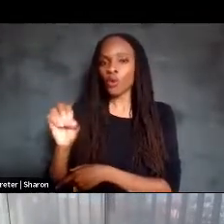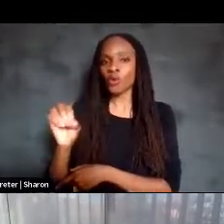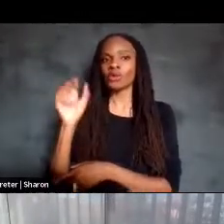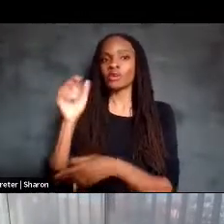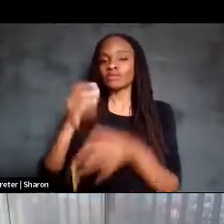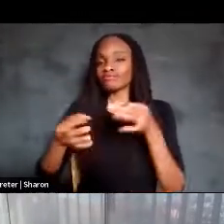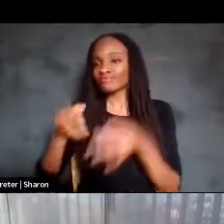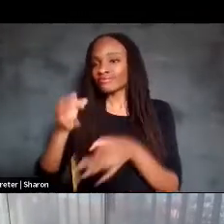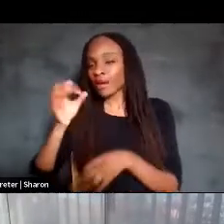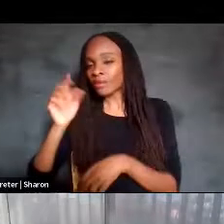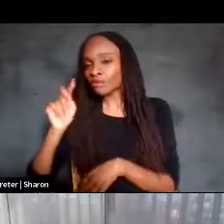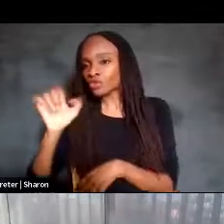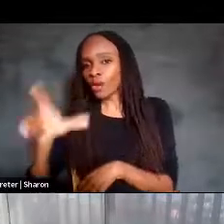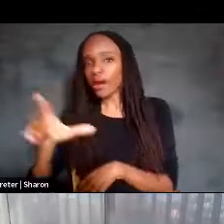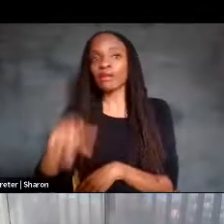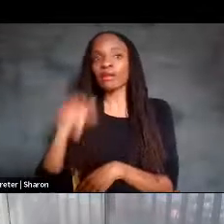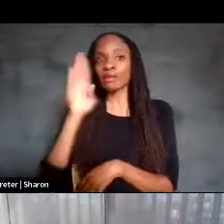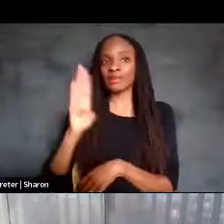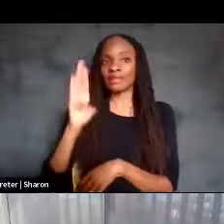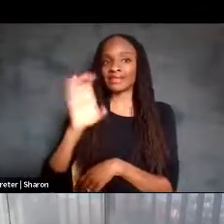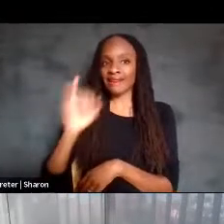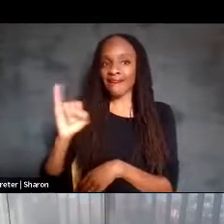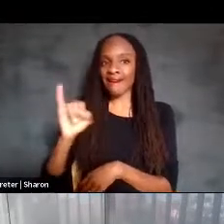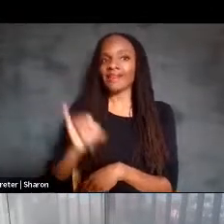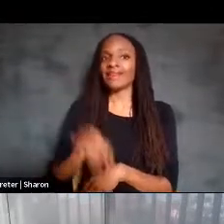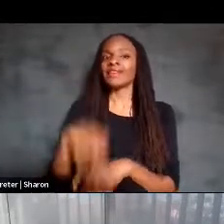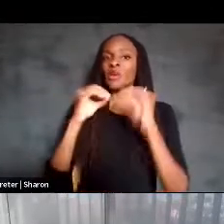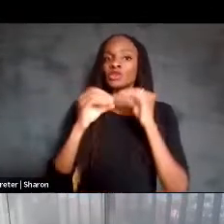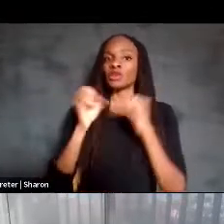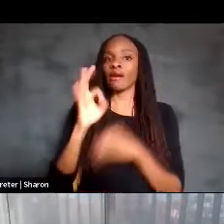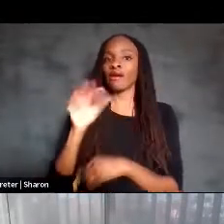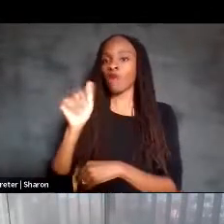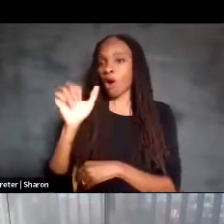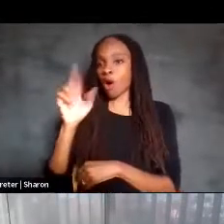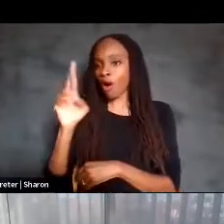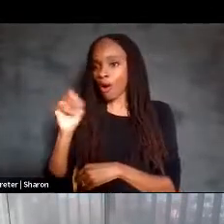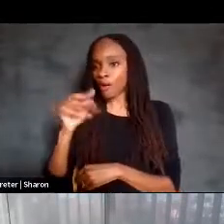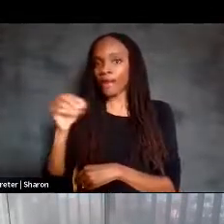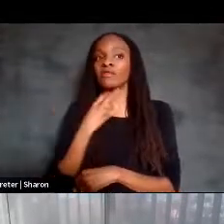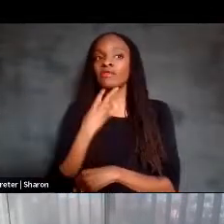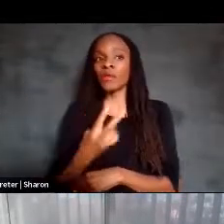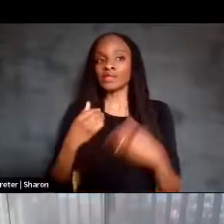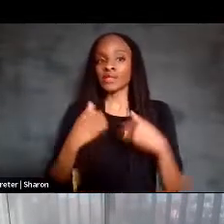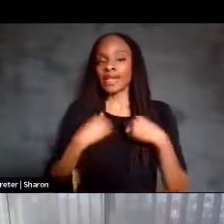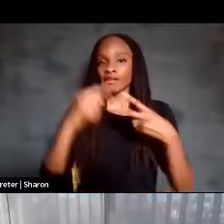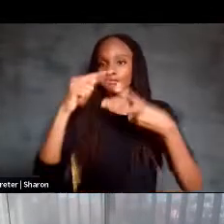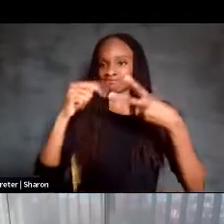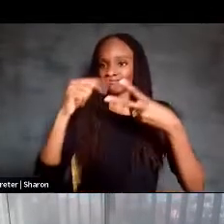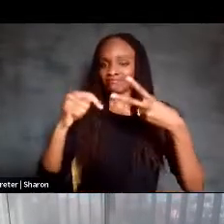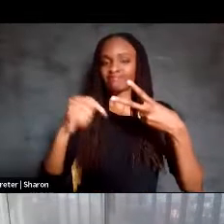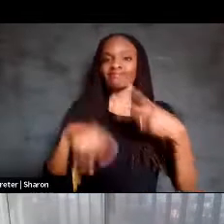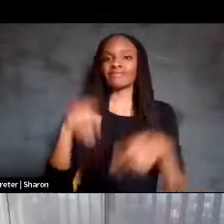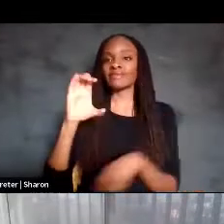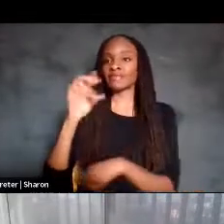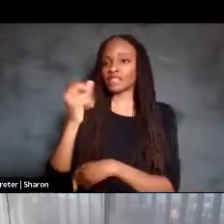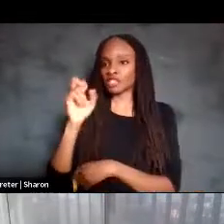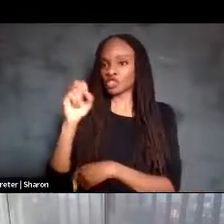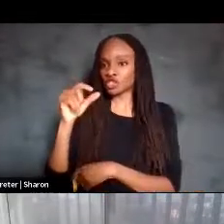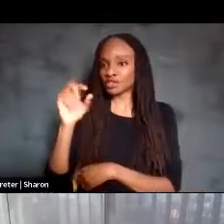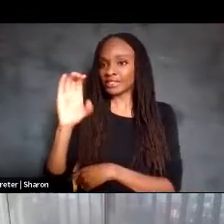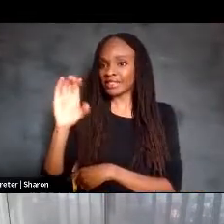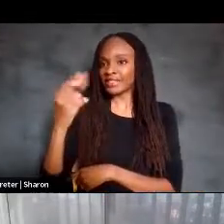Arm and Voice. So this is jointly led by two different labs, Edward Chang's lab, which is us,